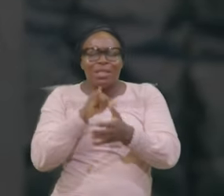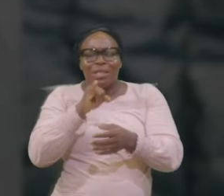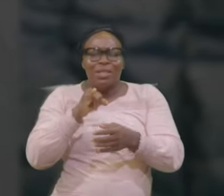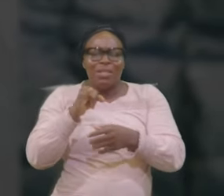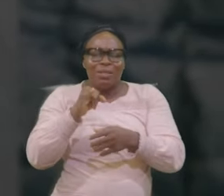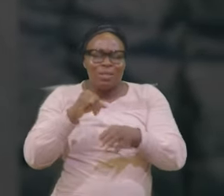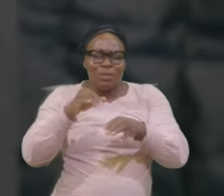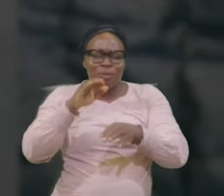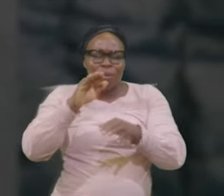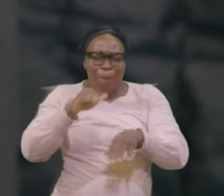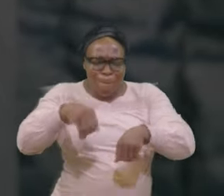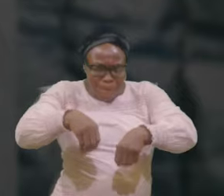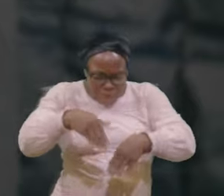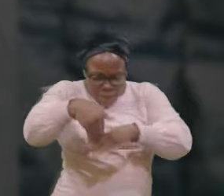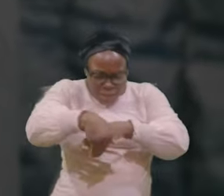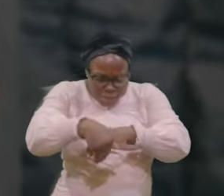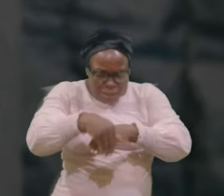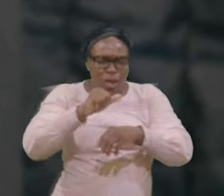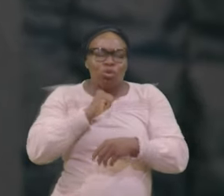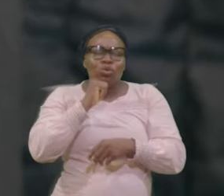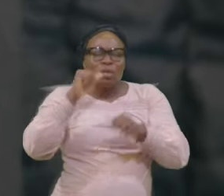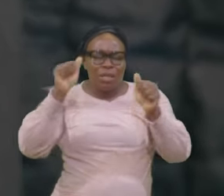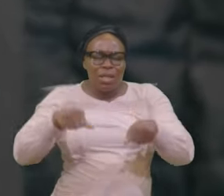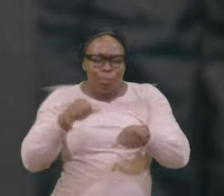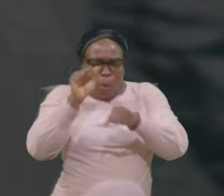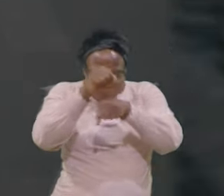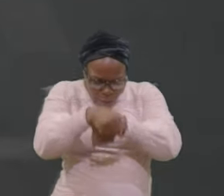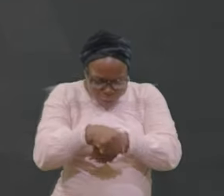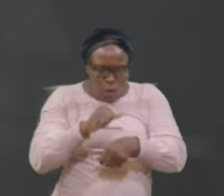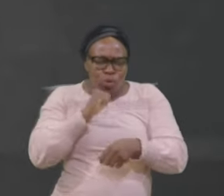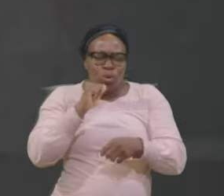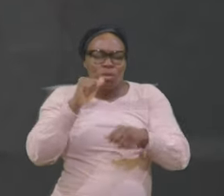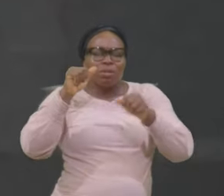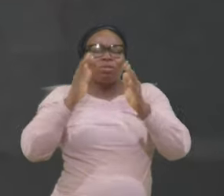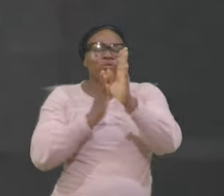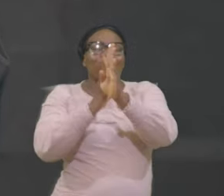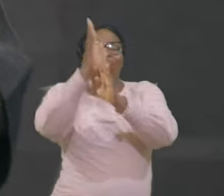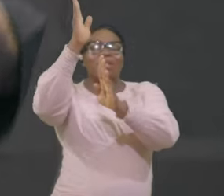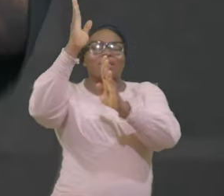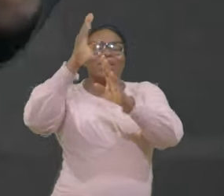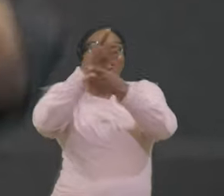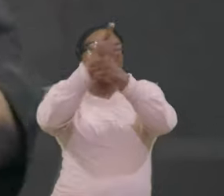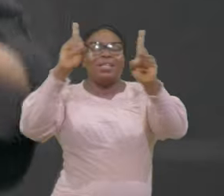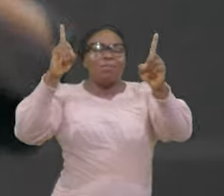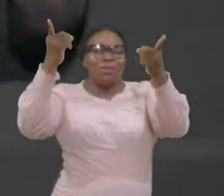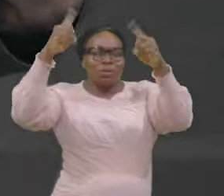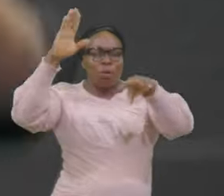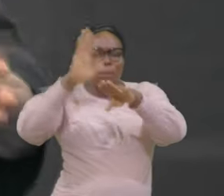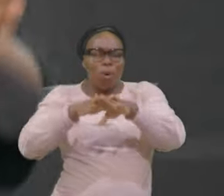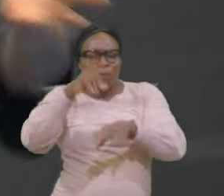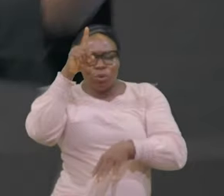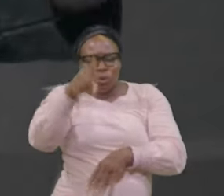Miracle Deliverance Comes Upon You Right Now Stand